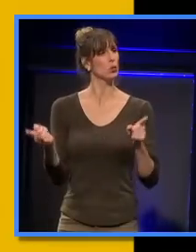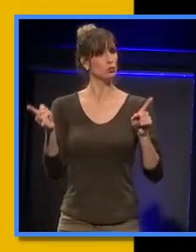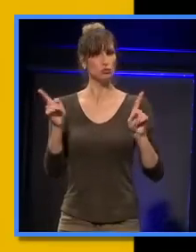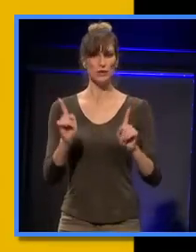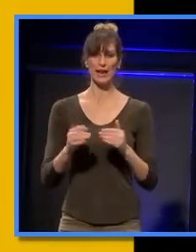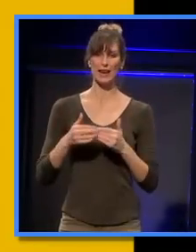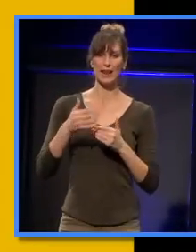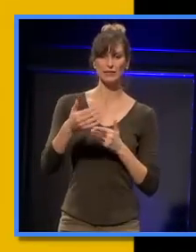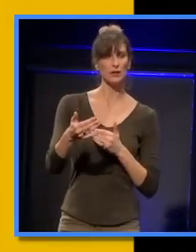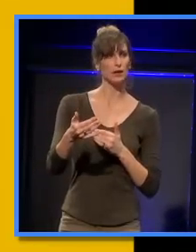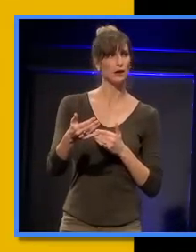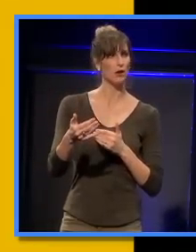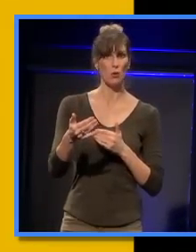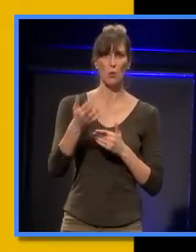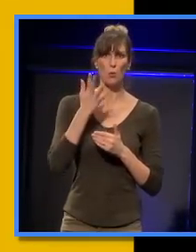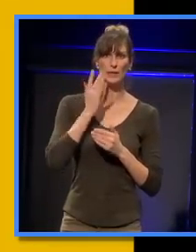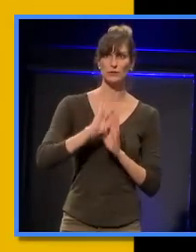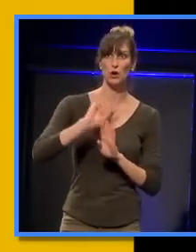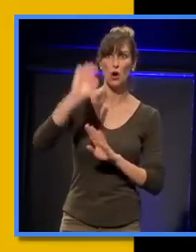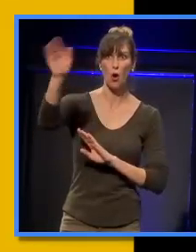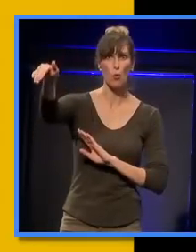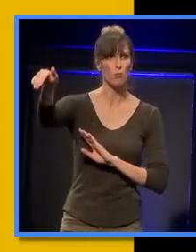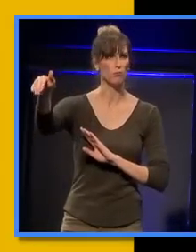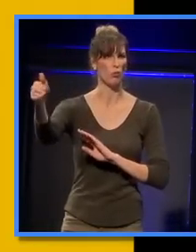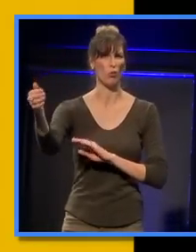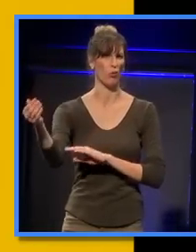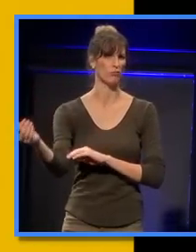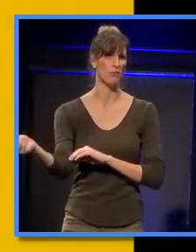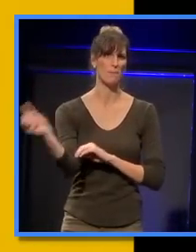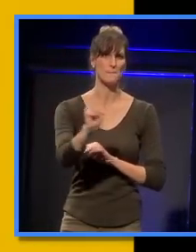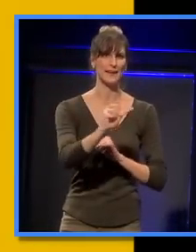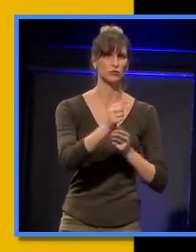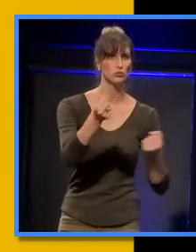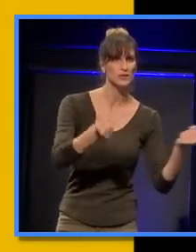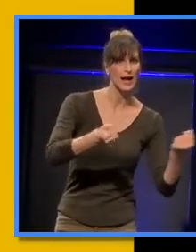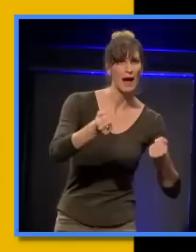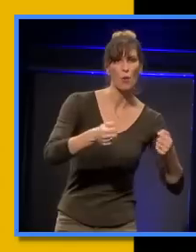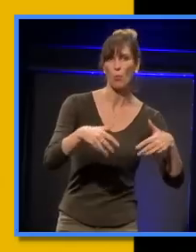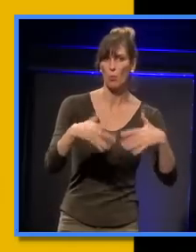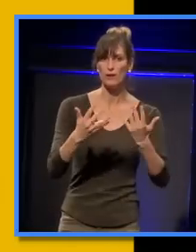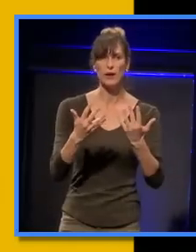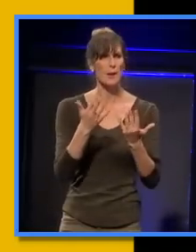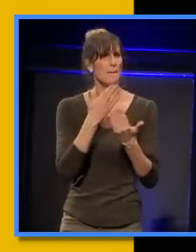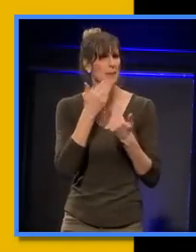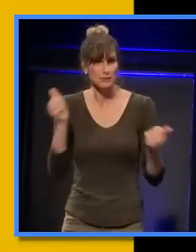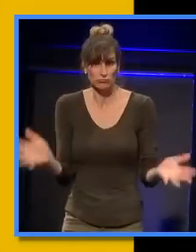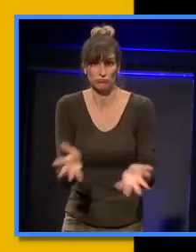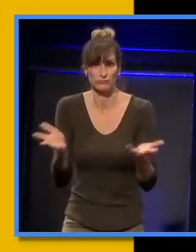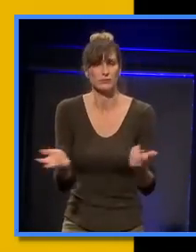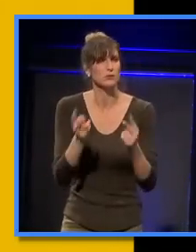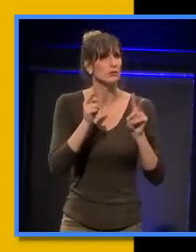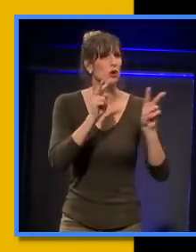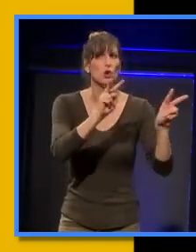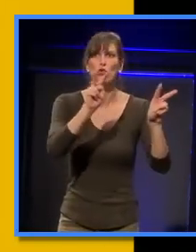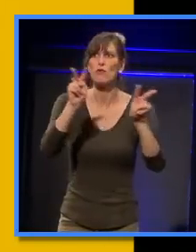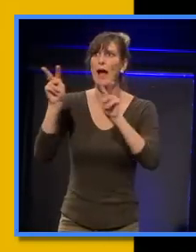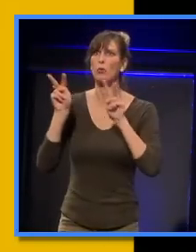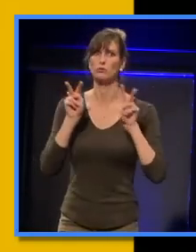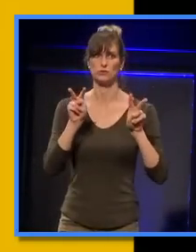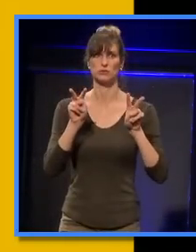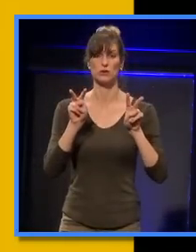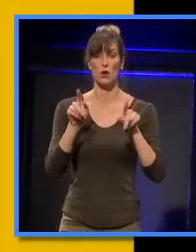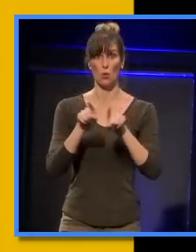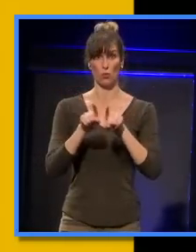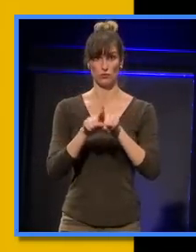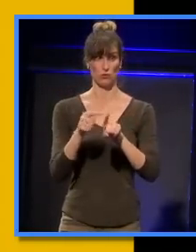just have a look around. Whichever way you're walking home, back to your car, public transport, whatever it is, have a look around. Just have a walk around. There's also a walking